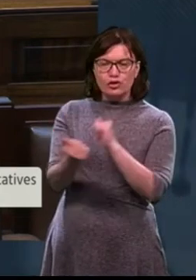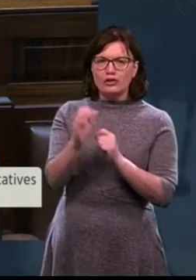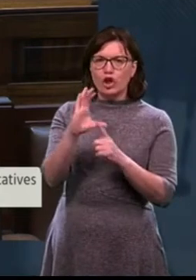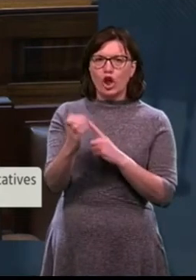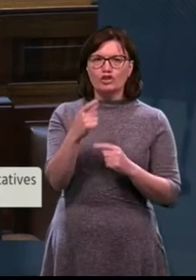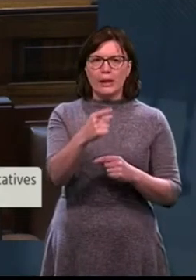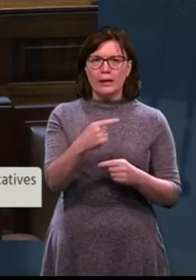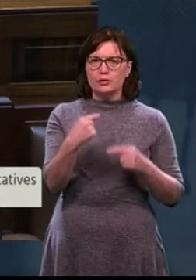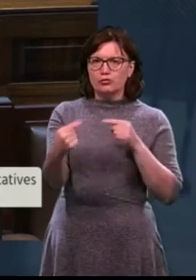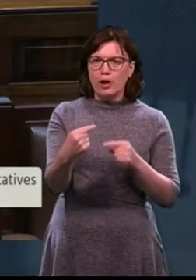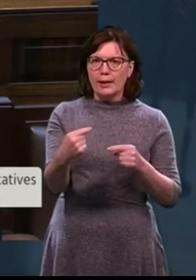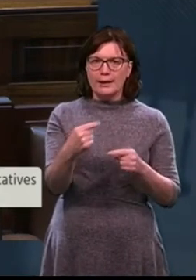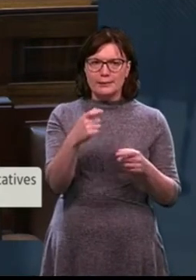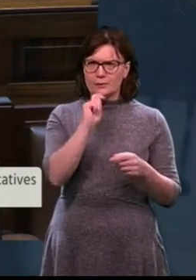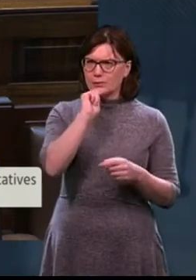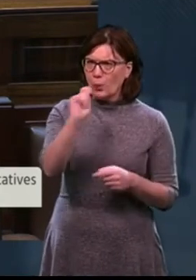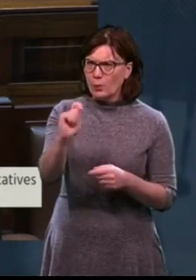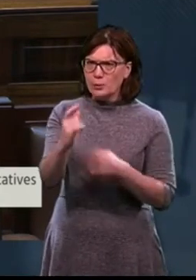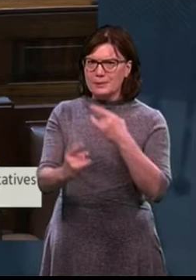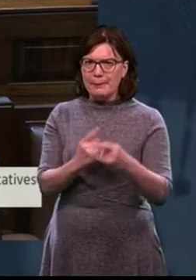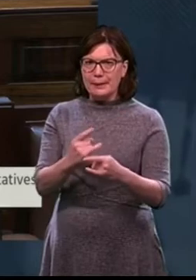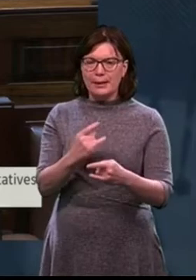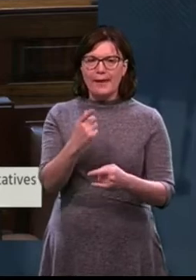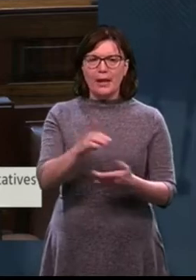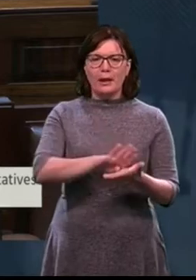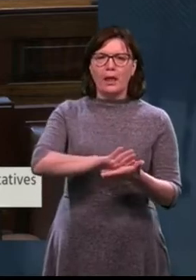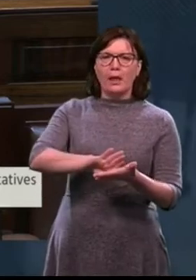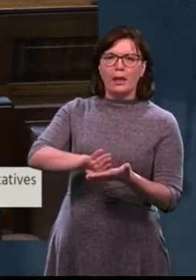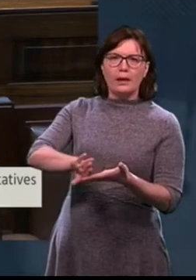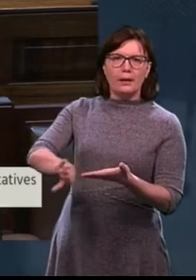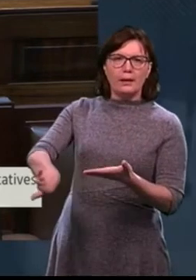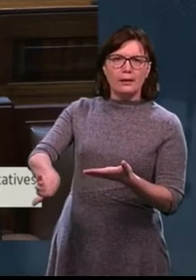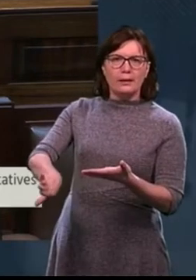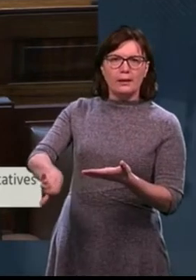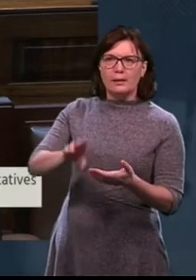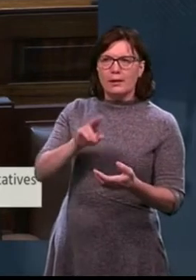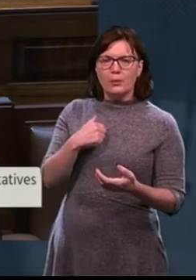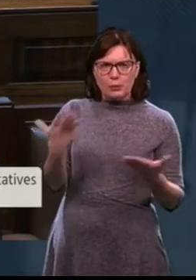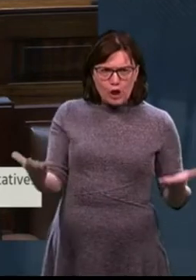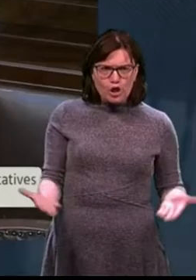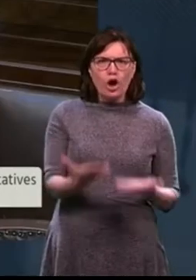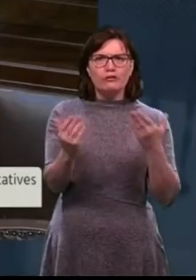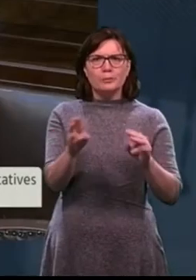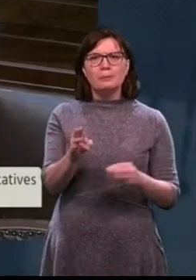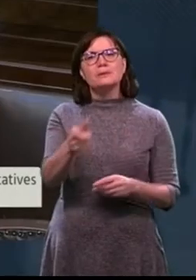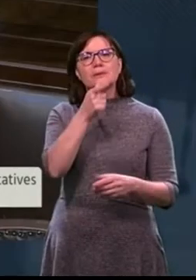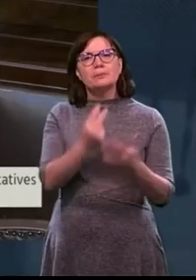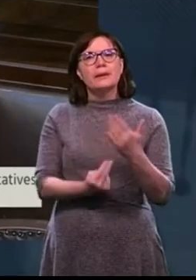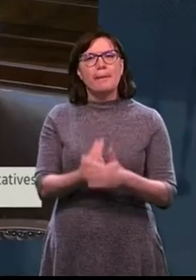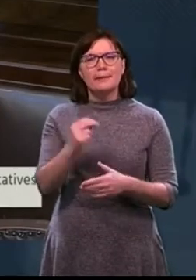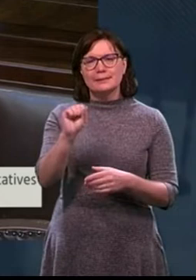culture, which is too often about silencing whistleblowers rather than encouraging whistleblowing in state